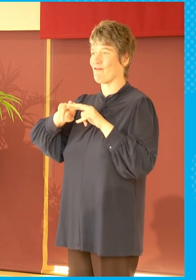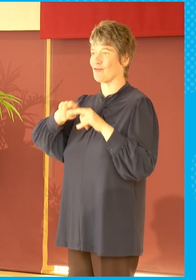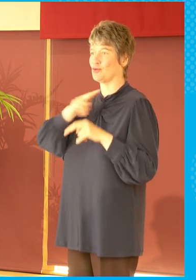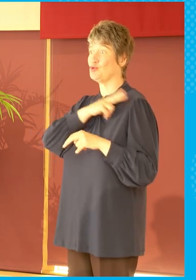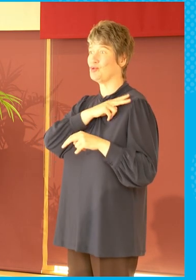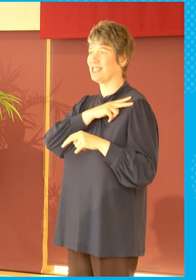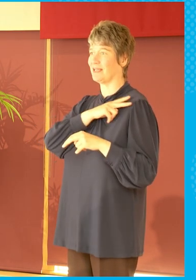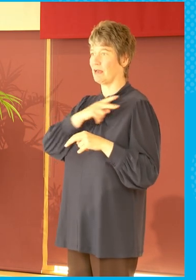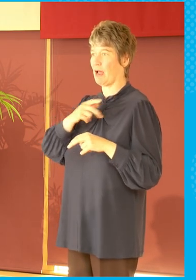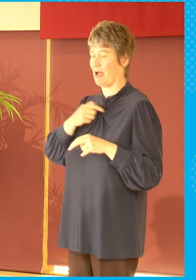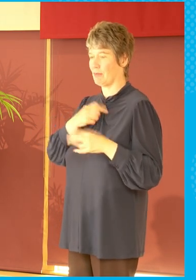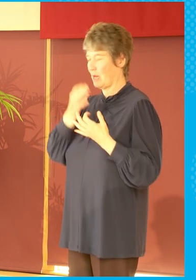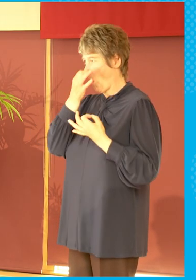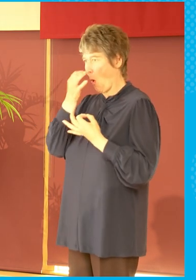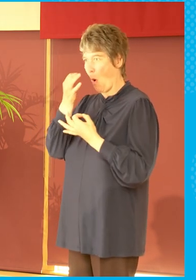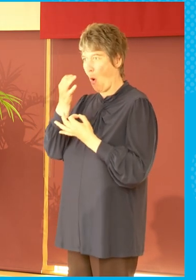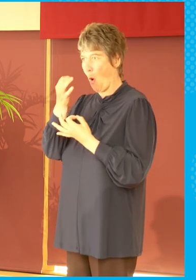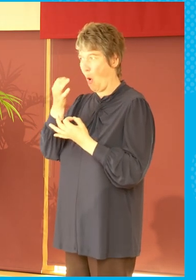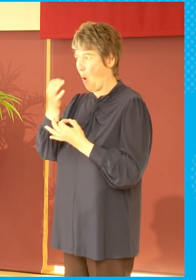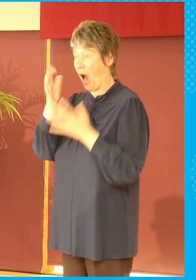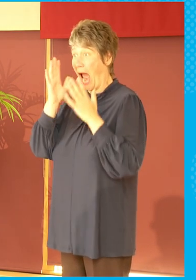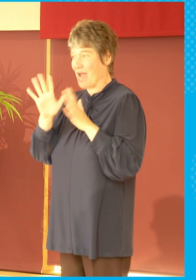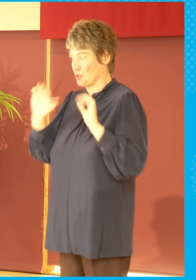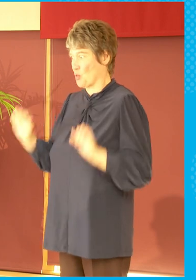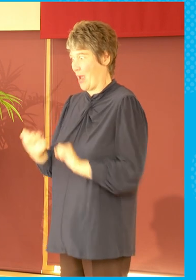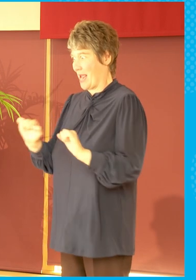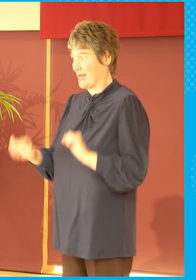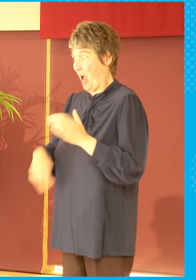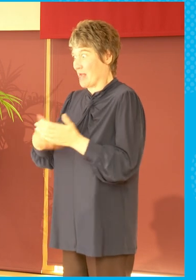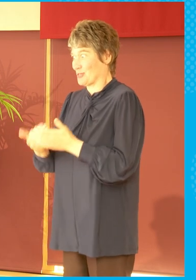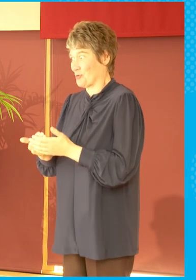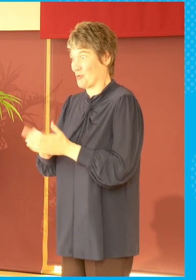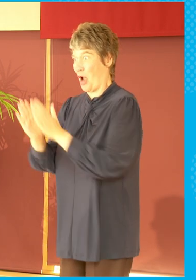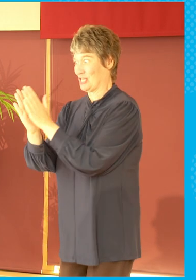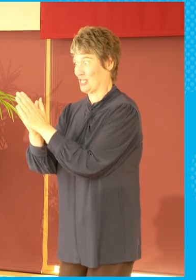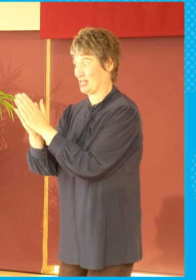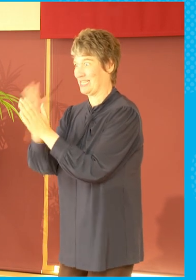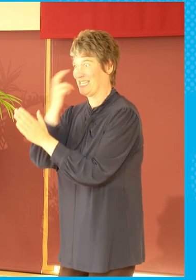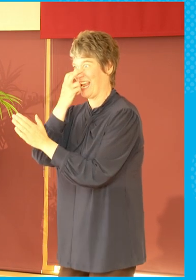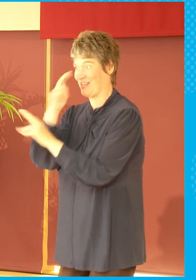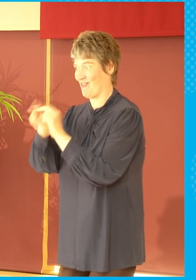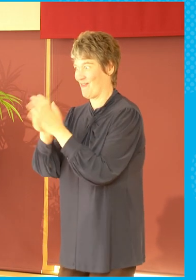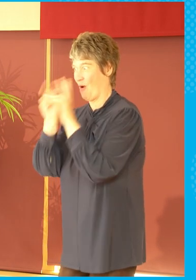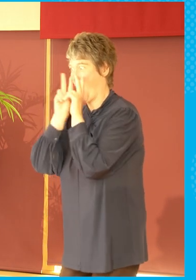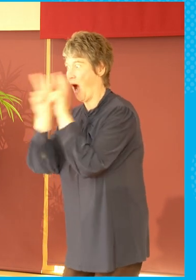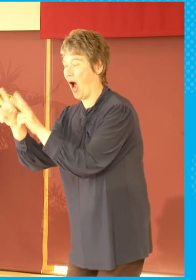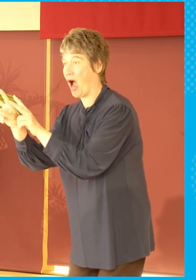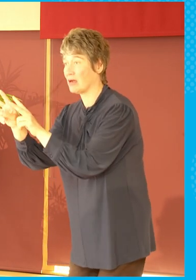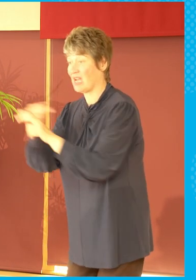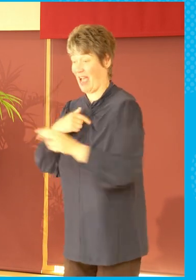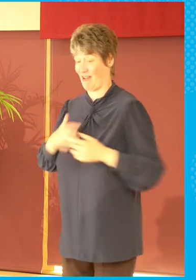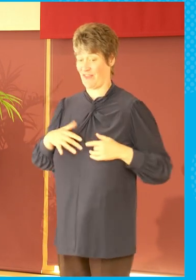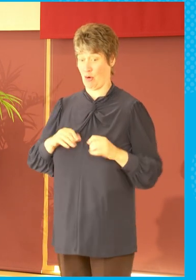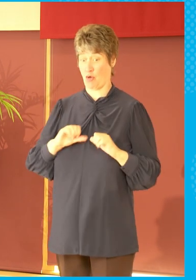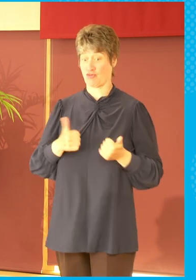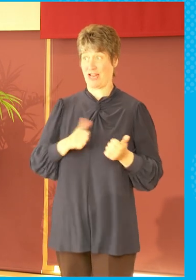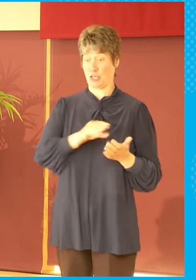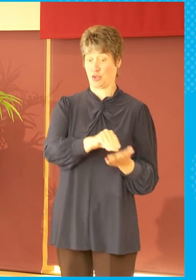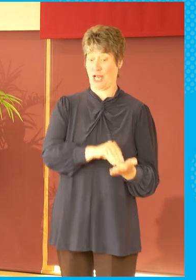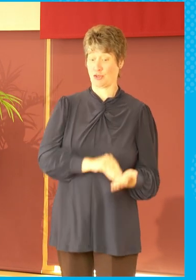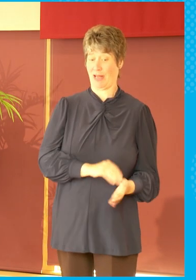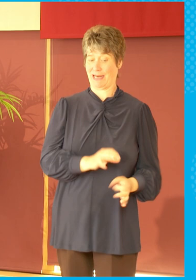information out. And you had to wait until the Sunday night. So from a scheduling point of view, that was great scheduling, I would suggest.